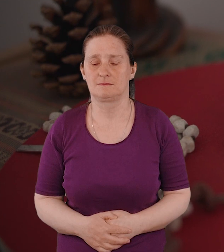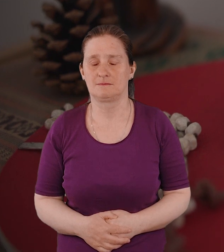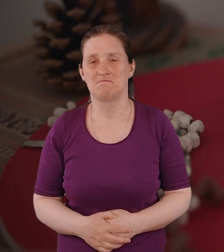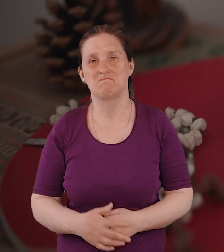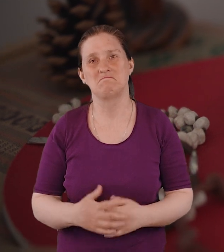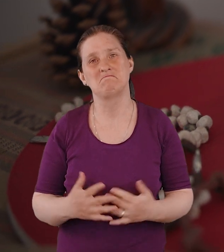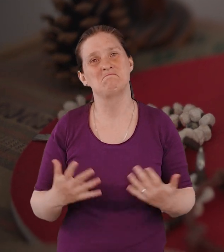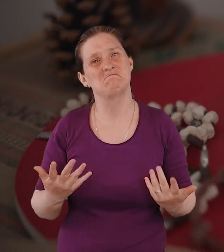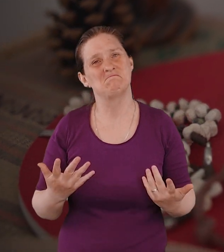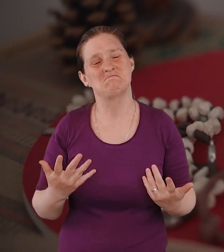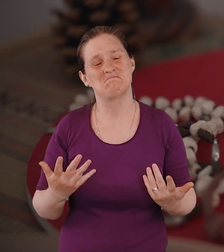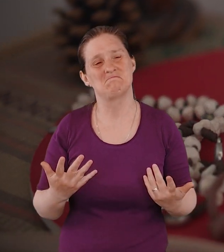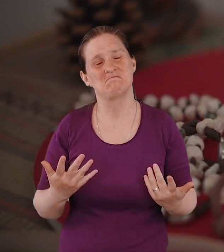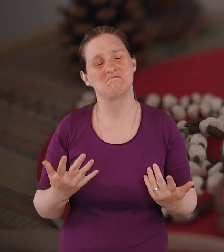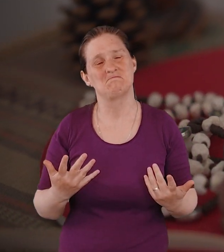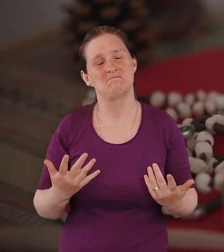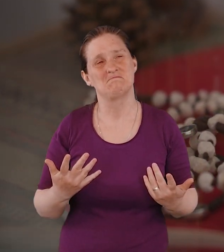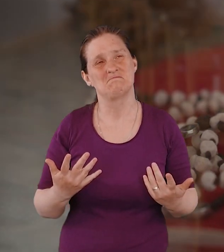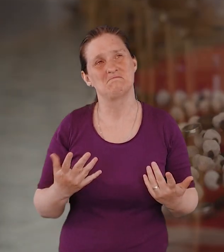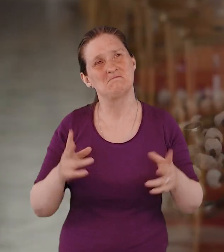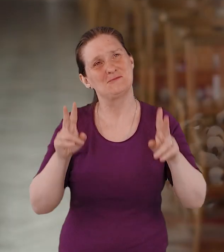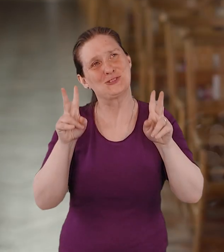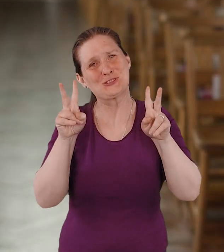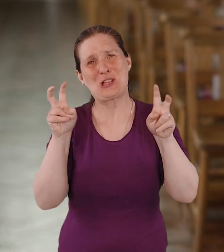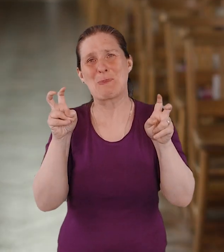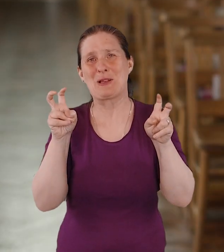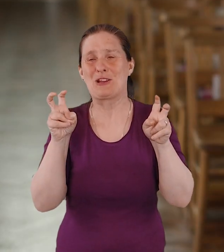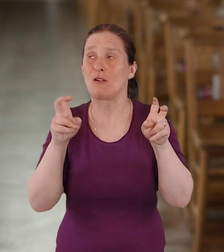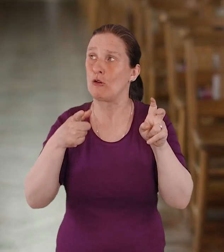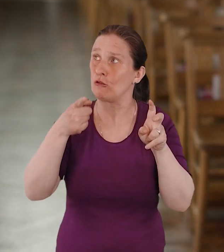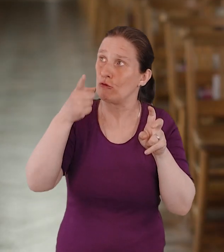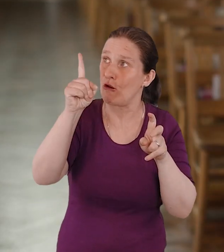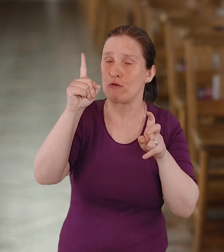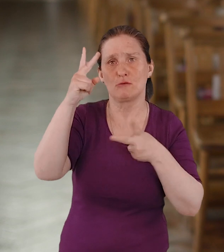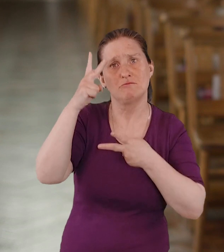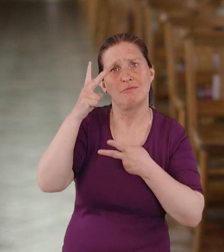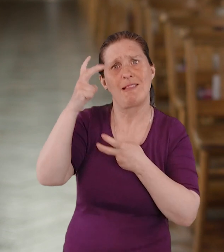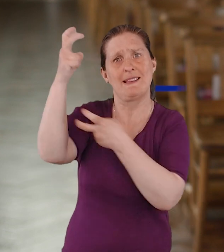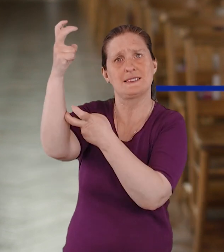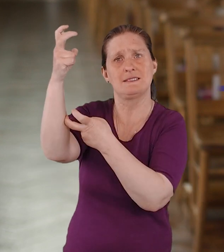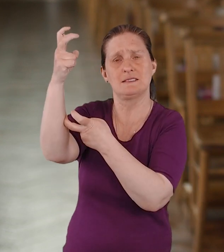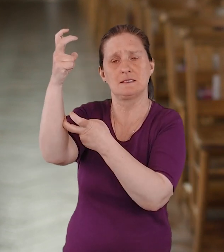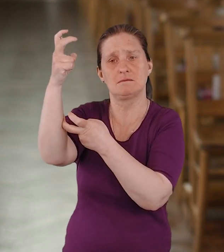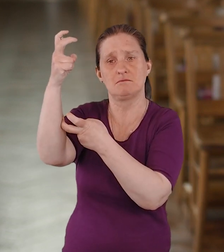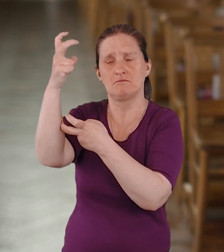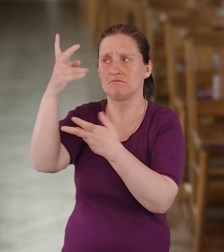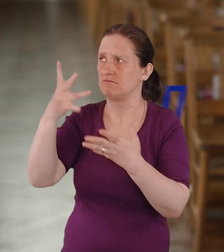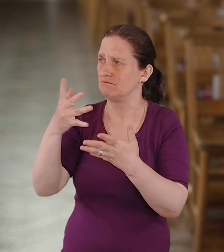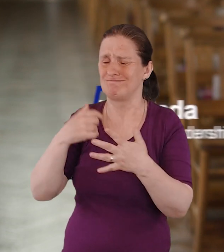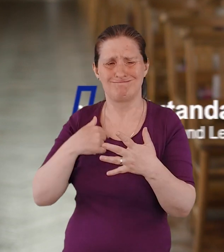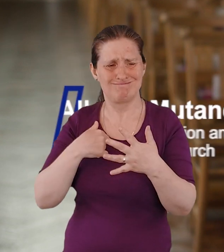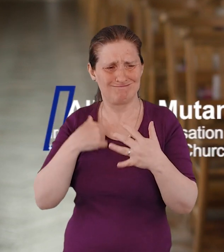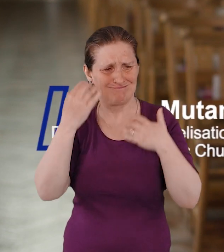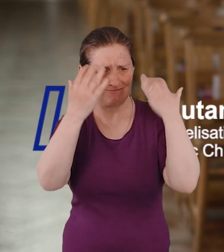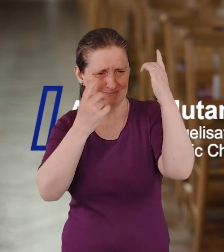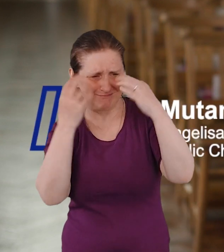It's interesting when I look at the subject, the topic of the God who listens, because I hadn't really thought about it